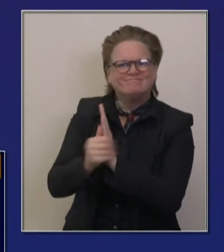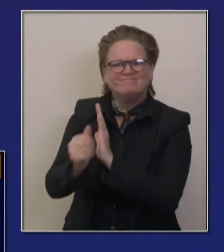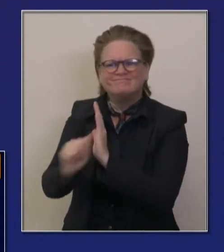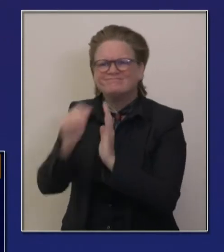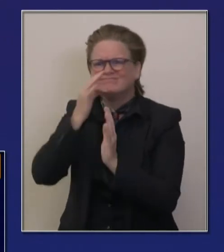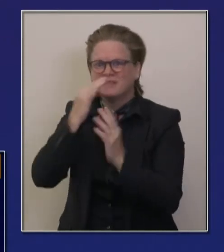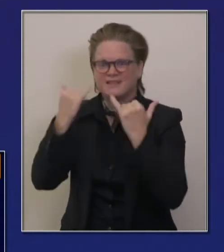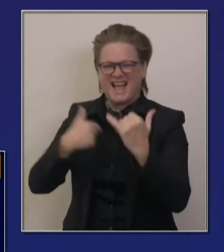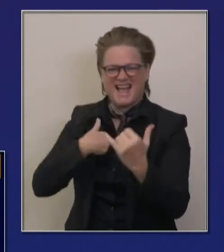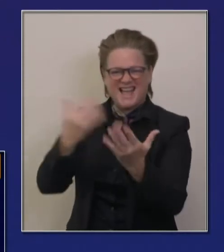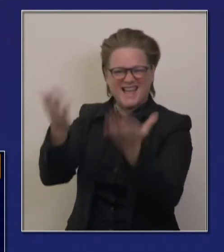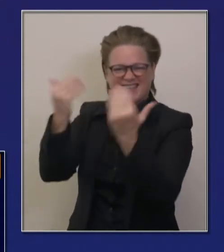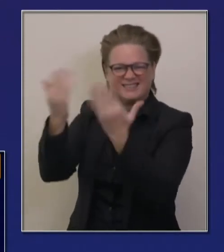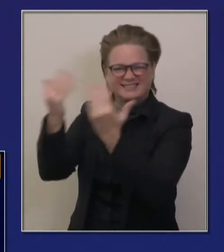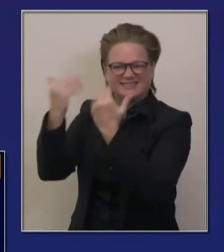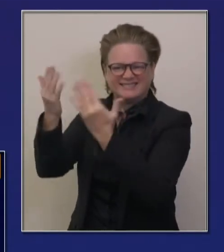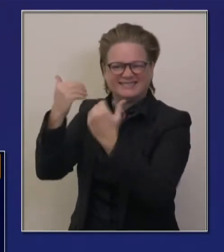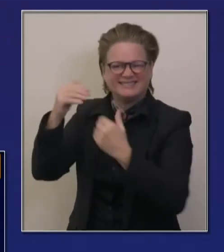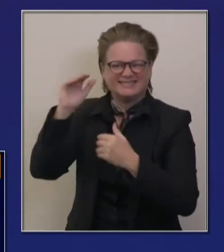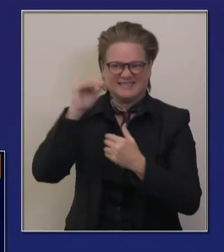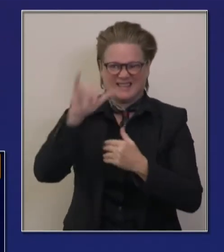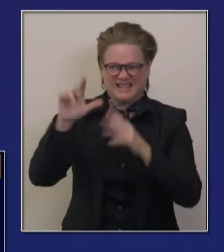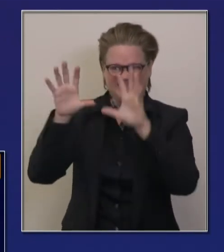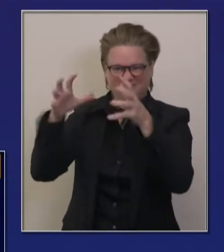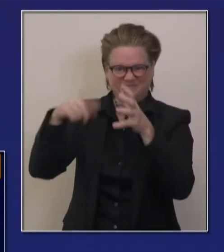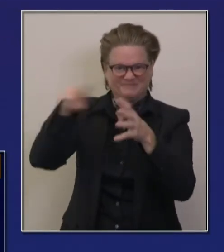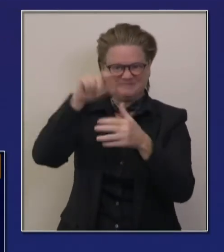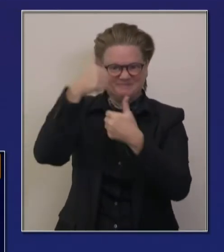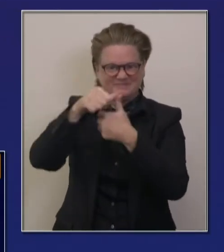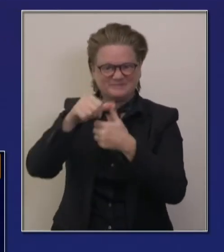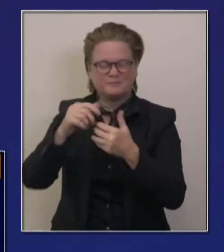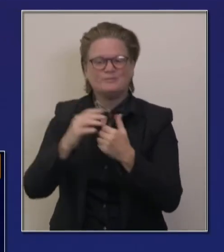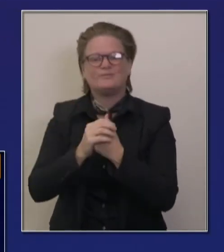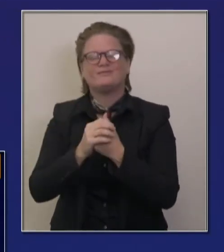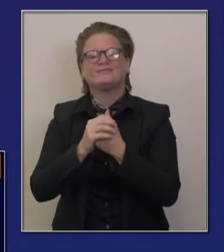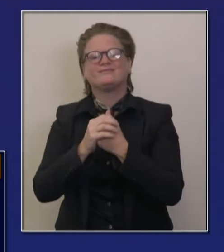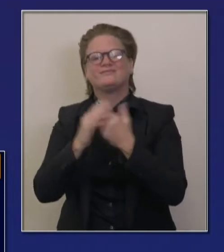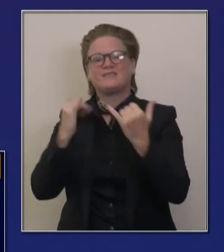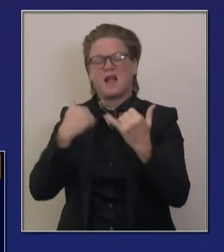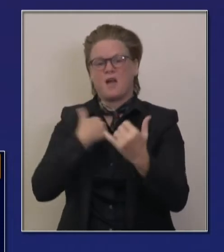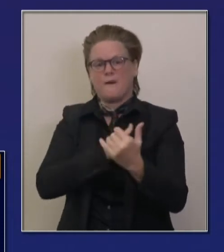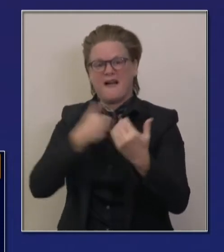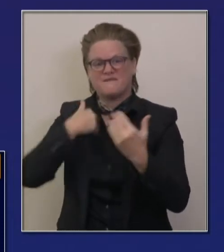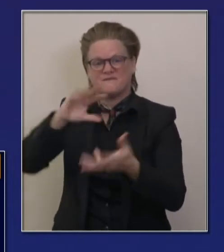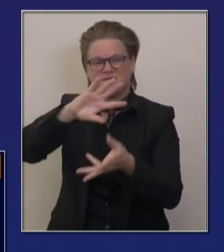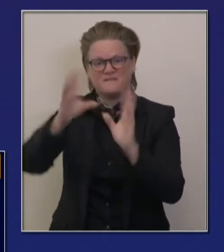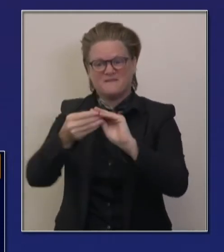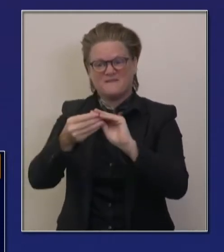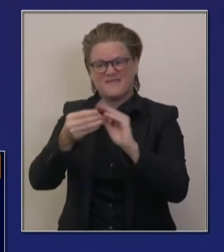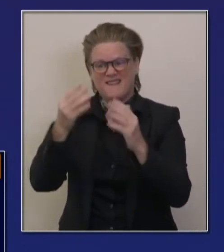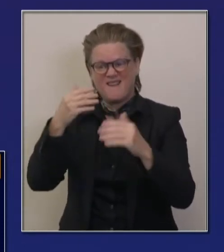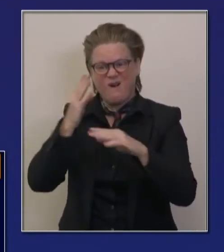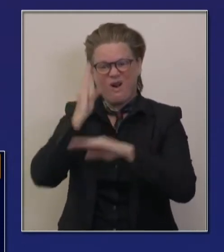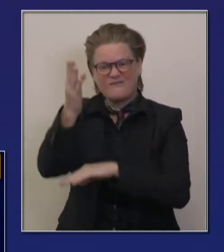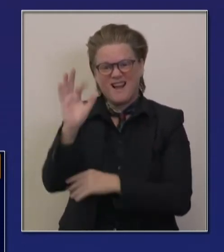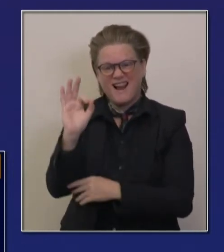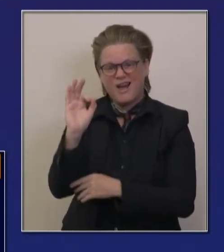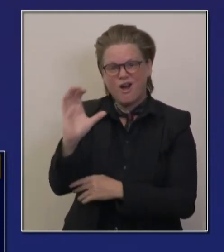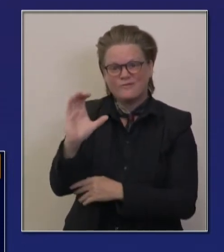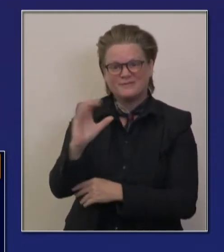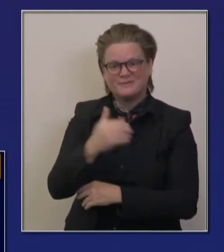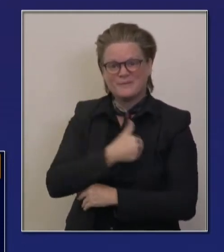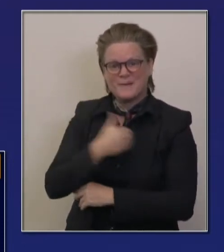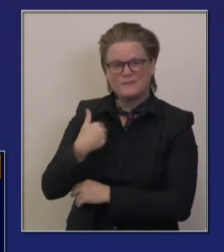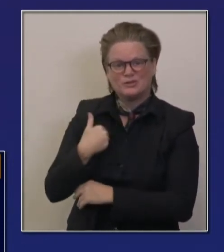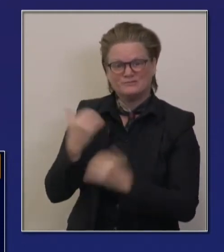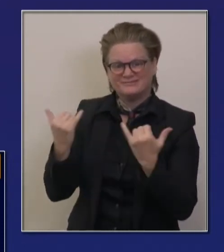group of roughly 900 members, uh, that are part of our active health core. Uh, we're going to encourage, uh, and that's